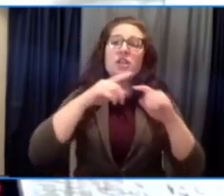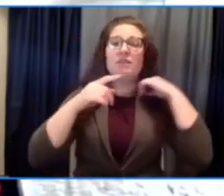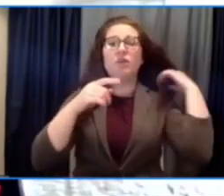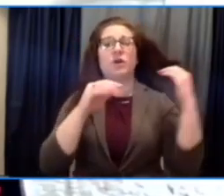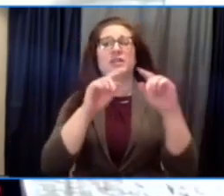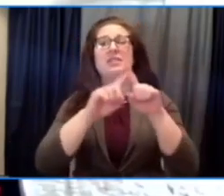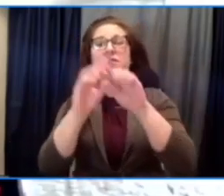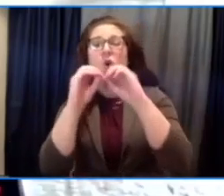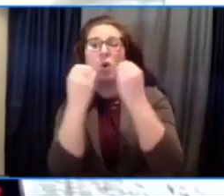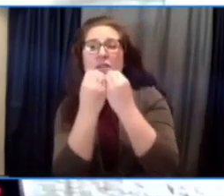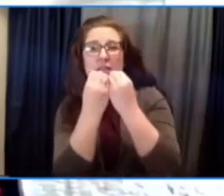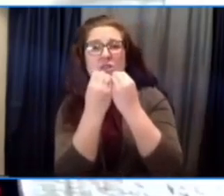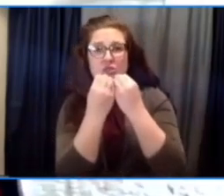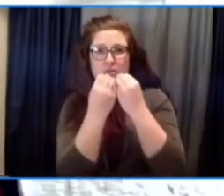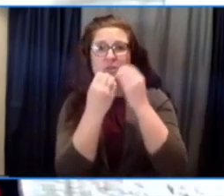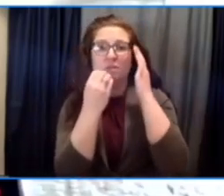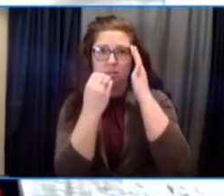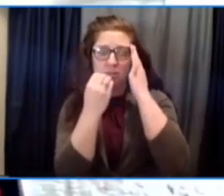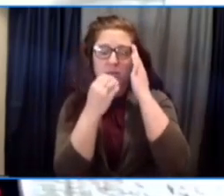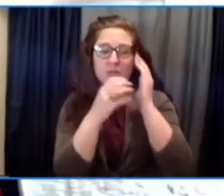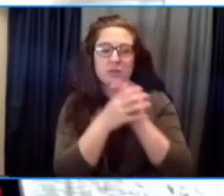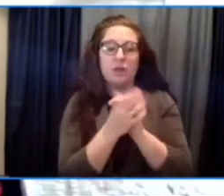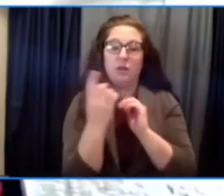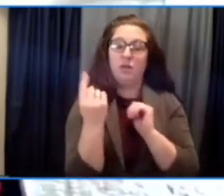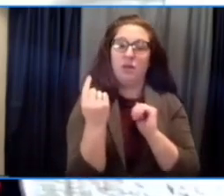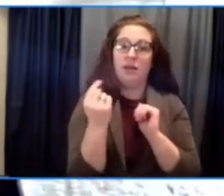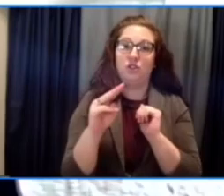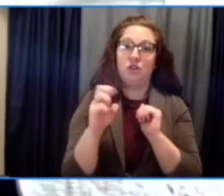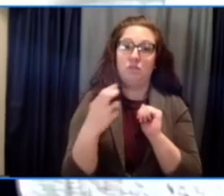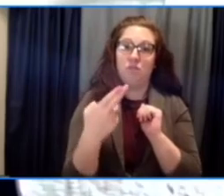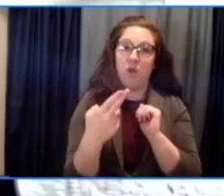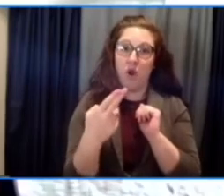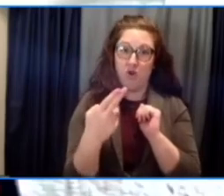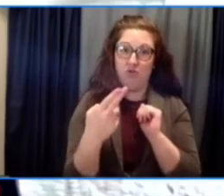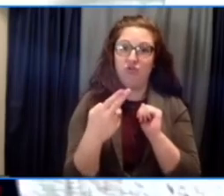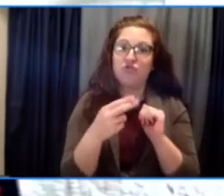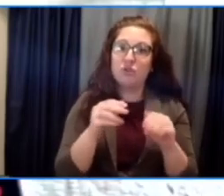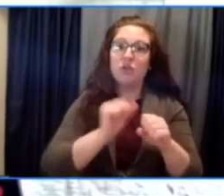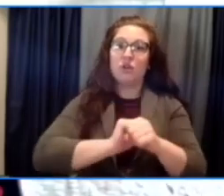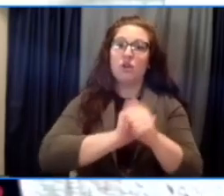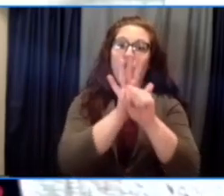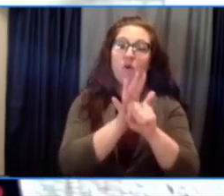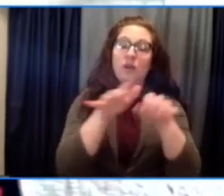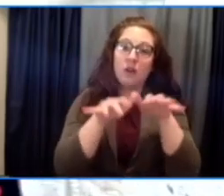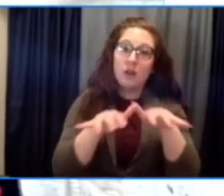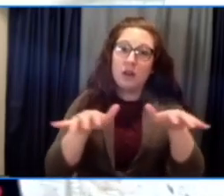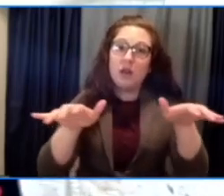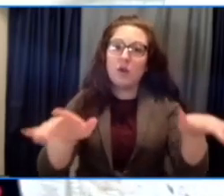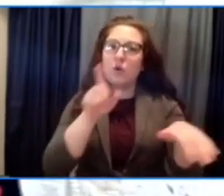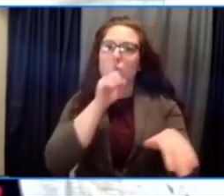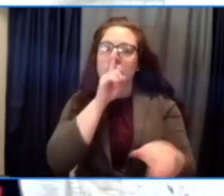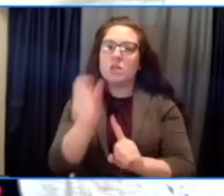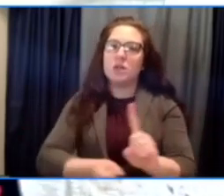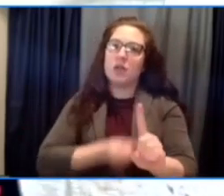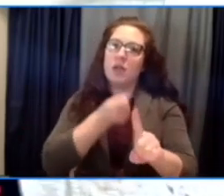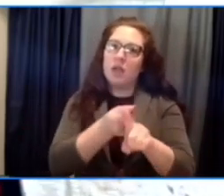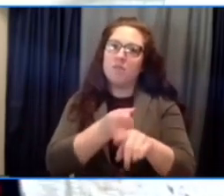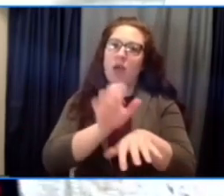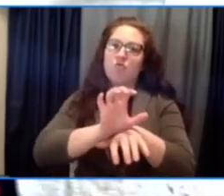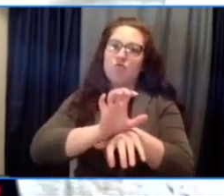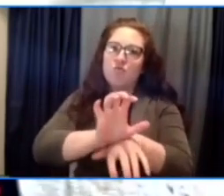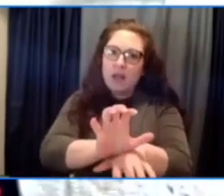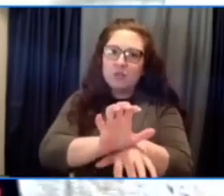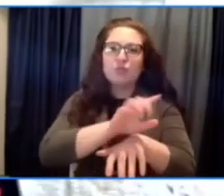early March, the outbreak of the COVID-19 pandemic was beginning to have layered effects for grassroots organizations. First,